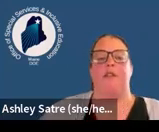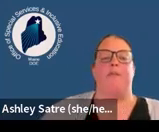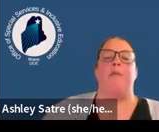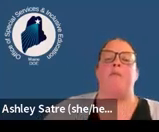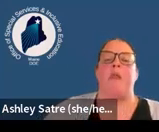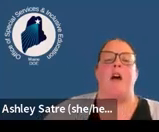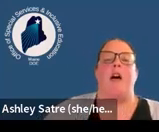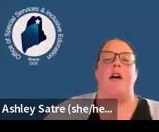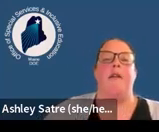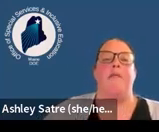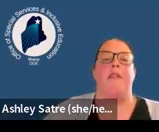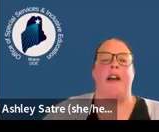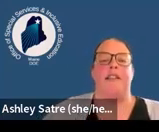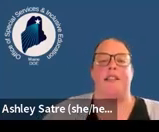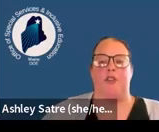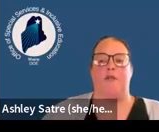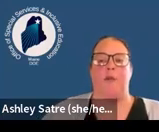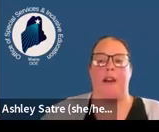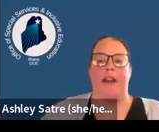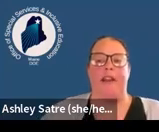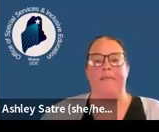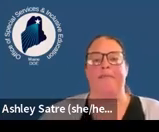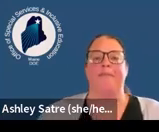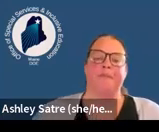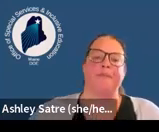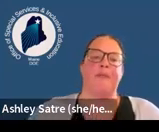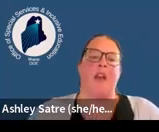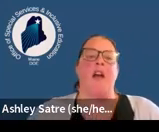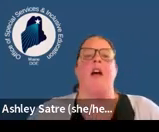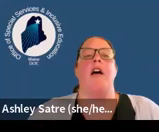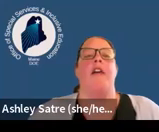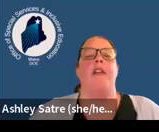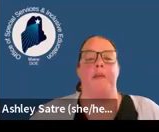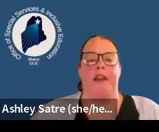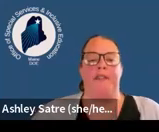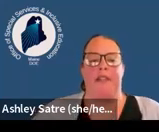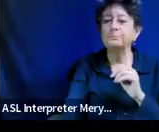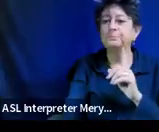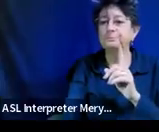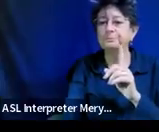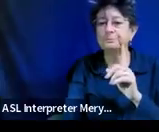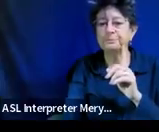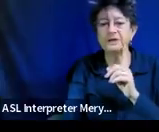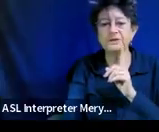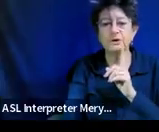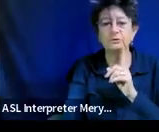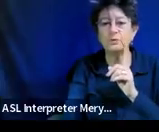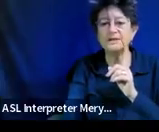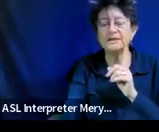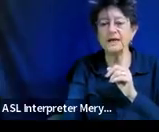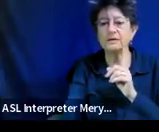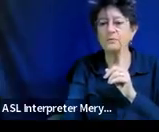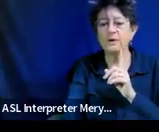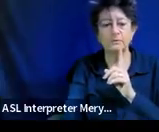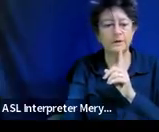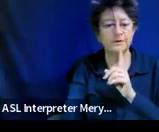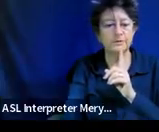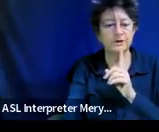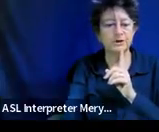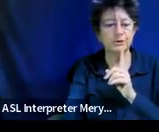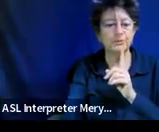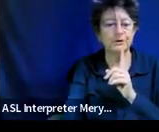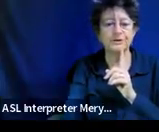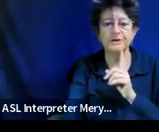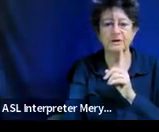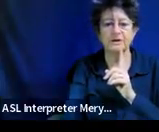so um that is section 4a then we have section 4b so section while we